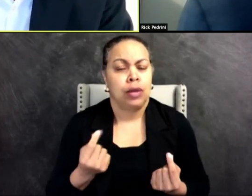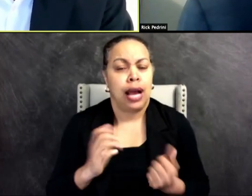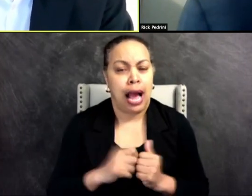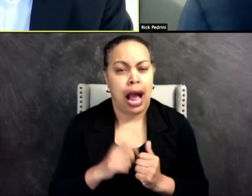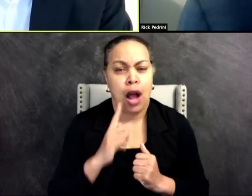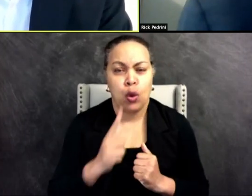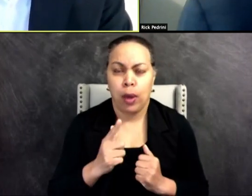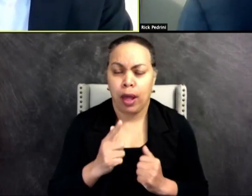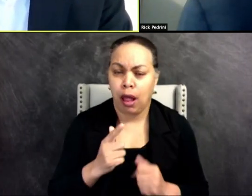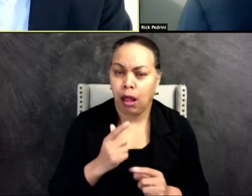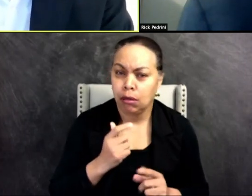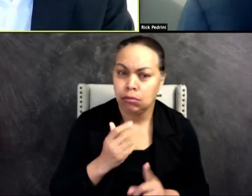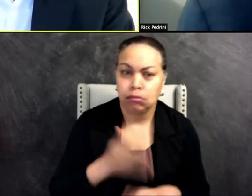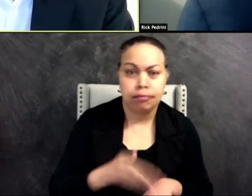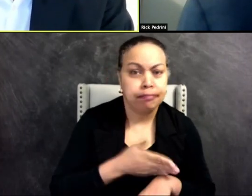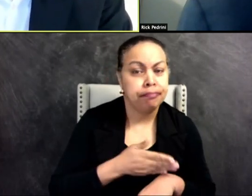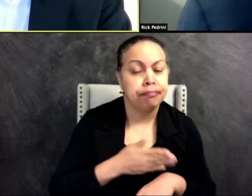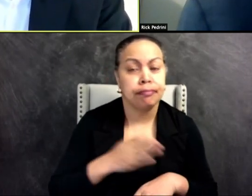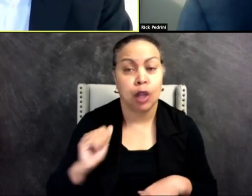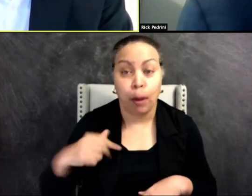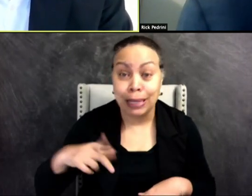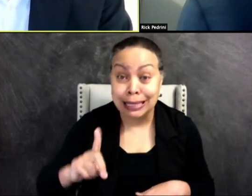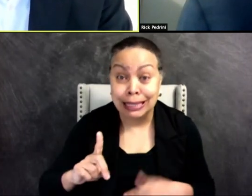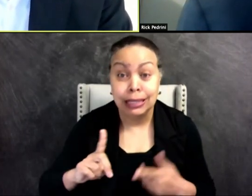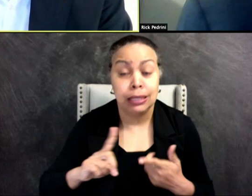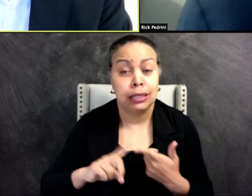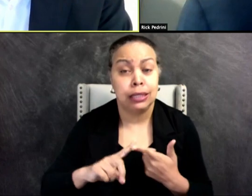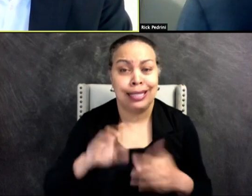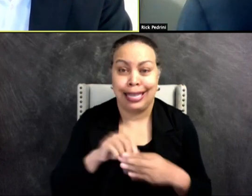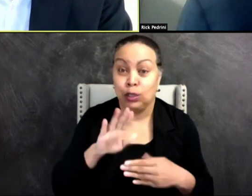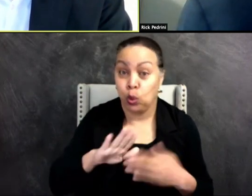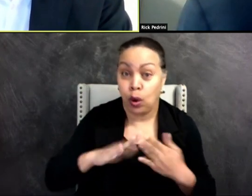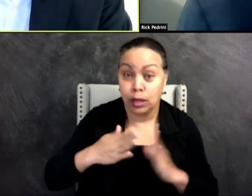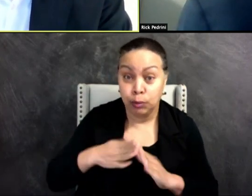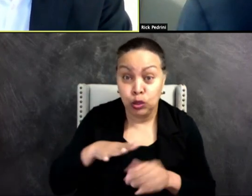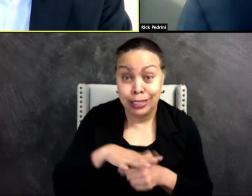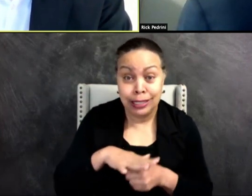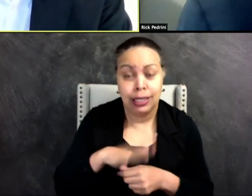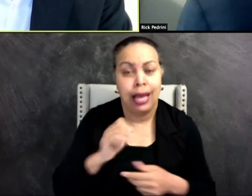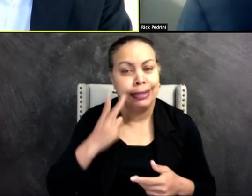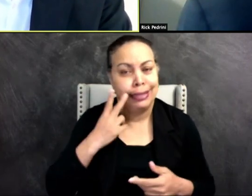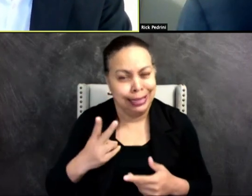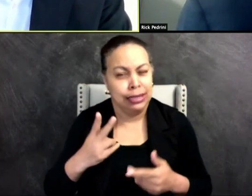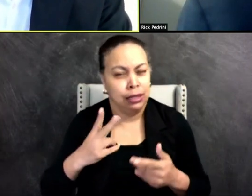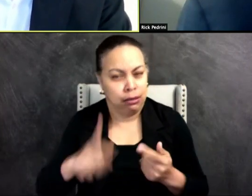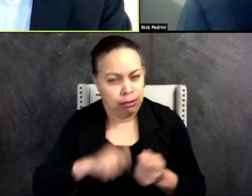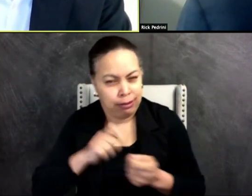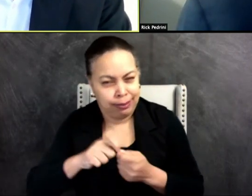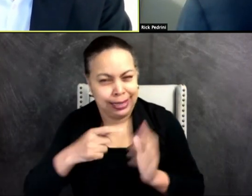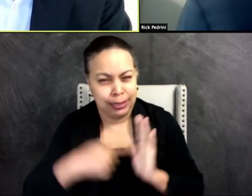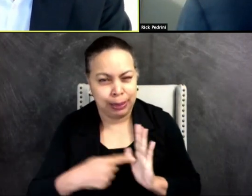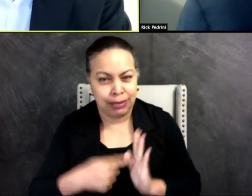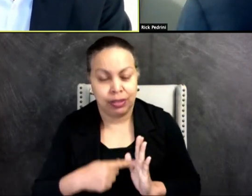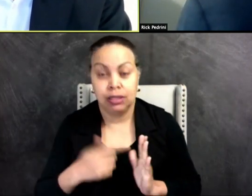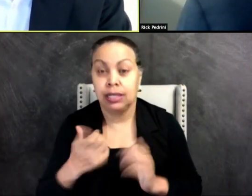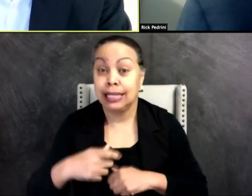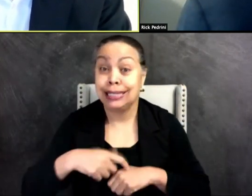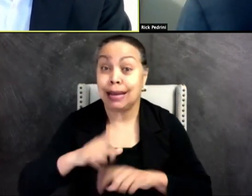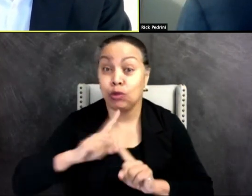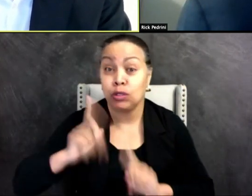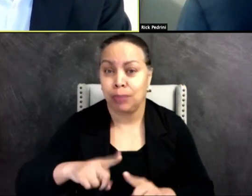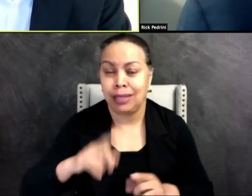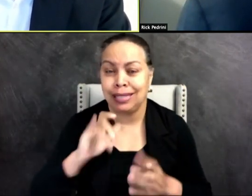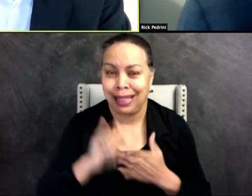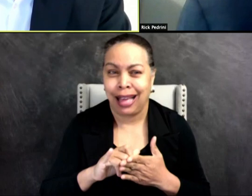Arlington Police Department, in your community, and they want to see that play out. So I think wherever you're responding to that question,